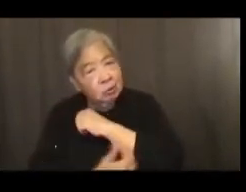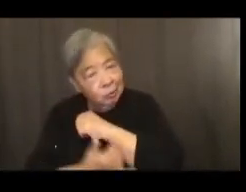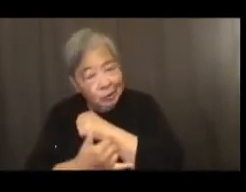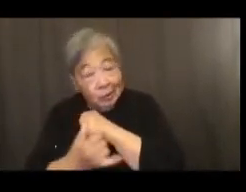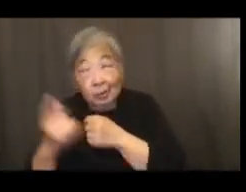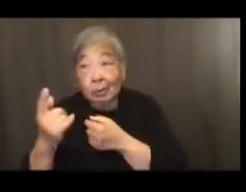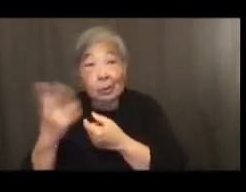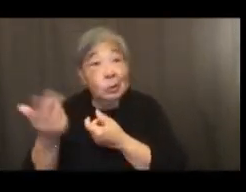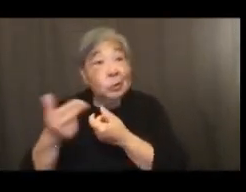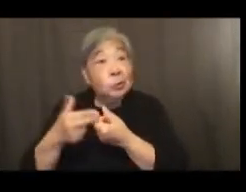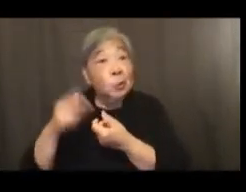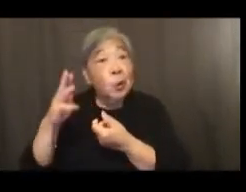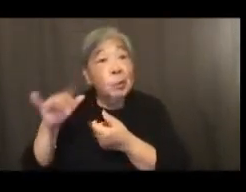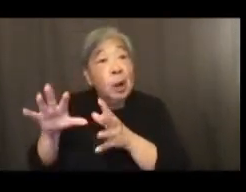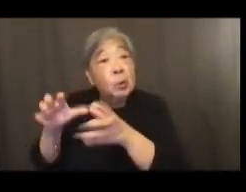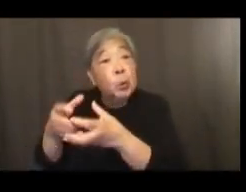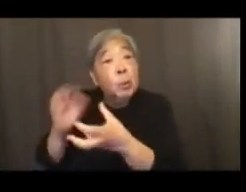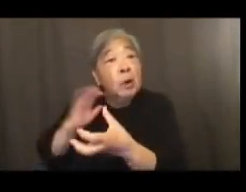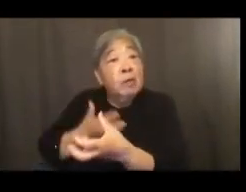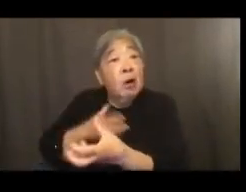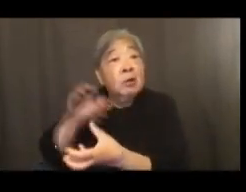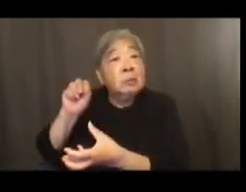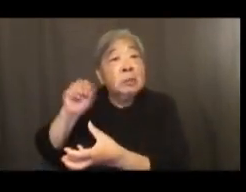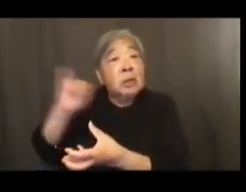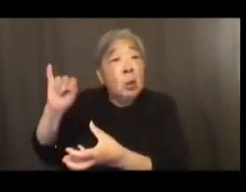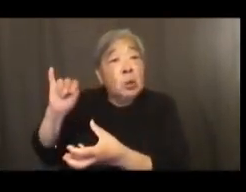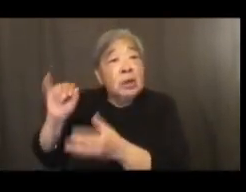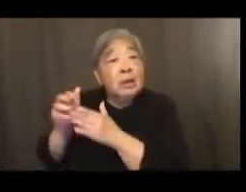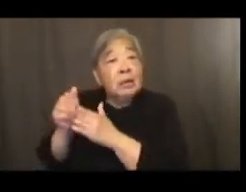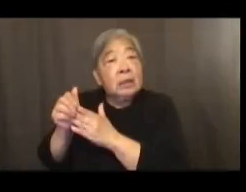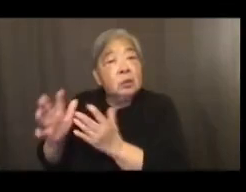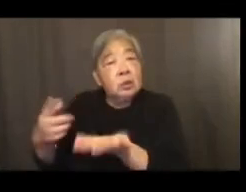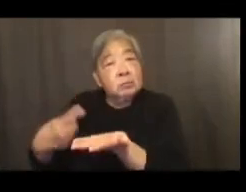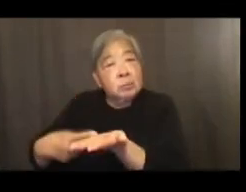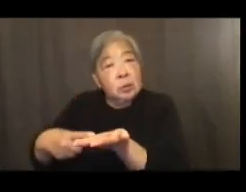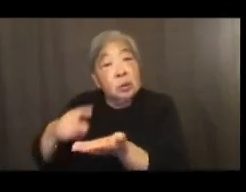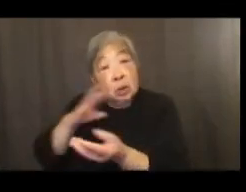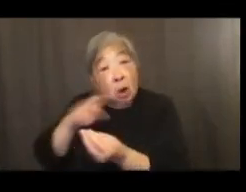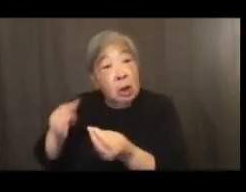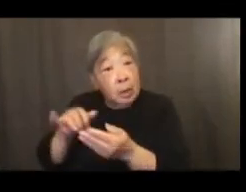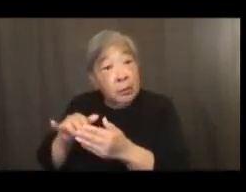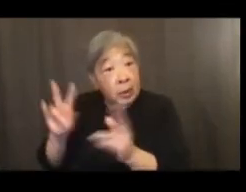by a group of our Smithsonian leaders to talk about that subject.